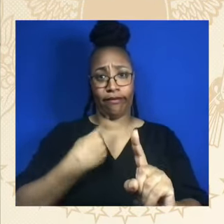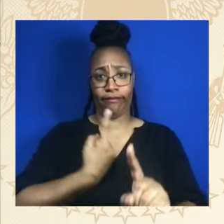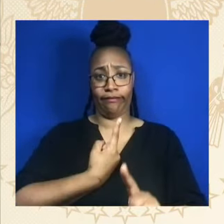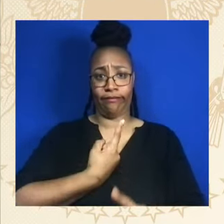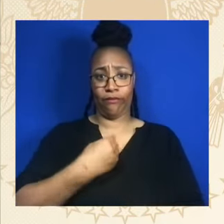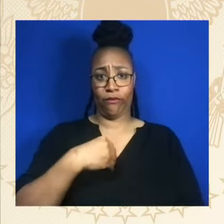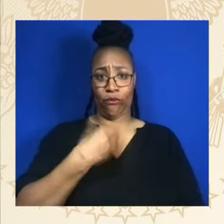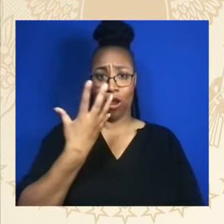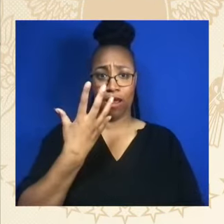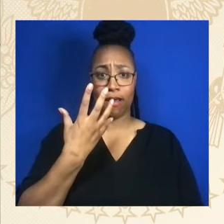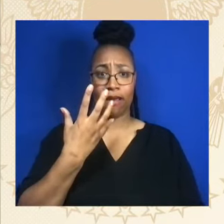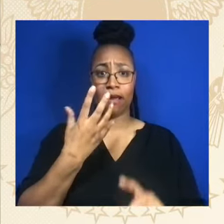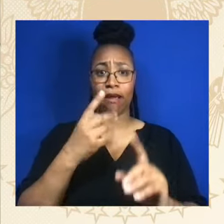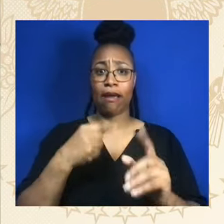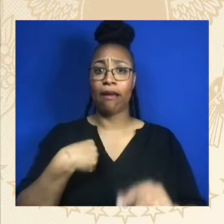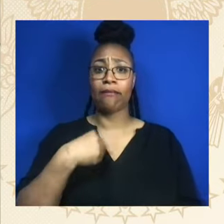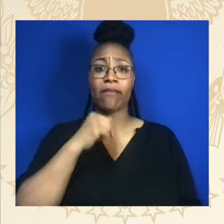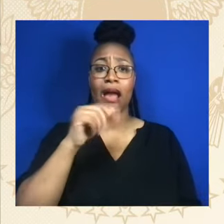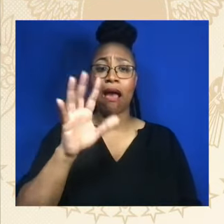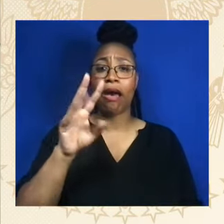I know where the power is.